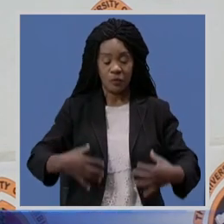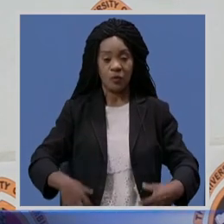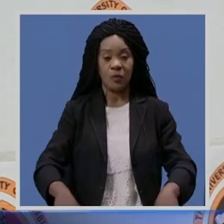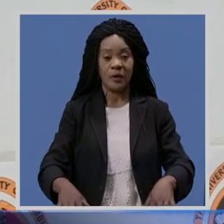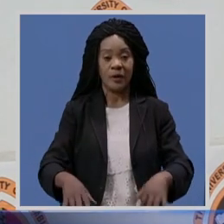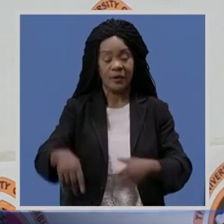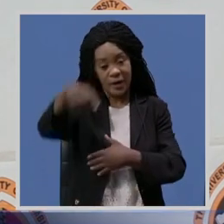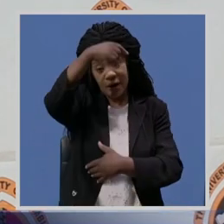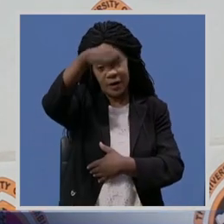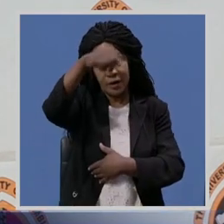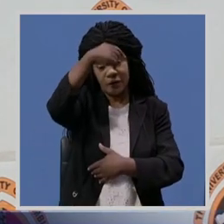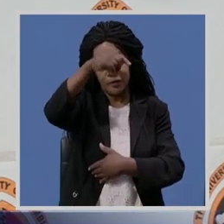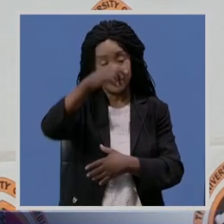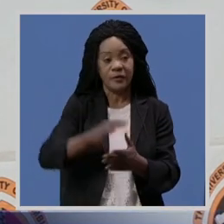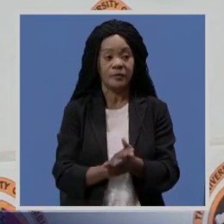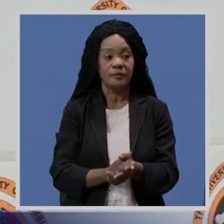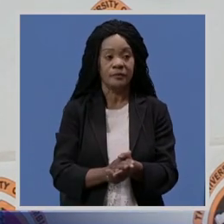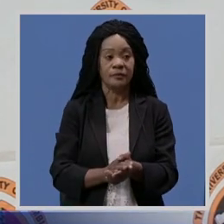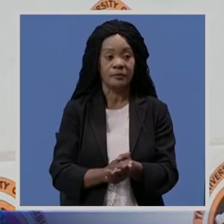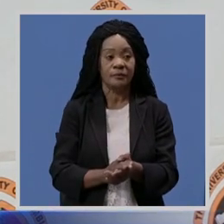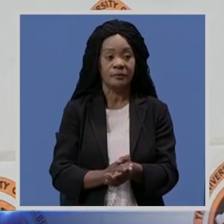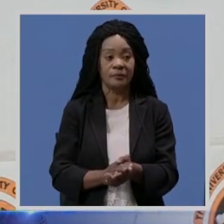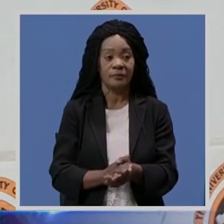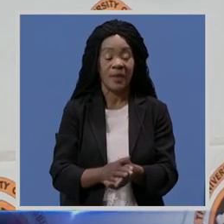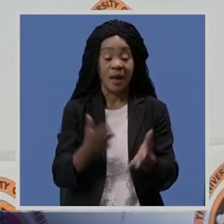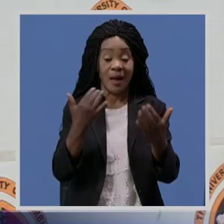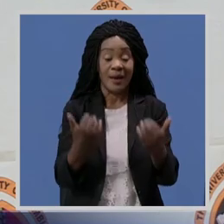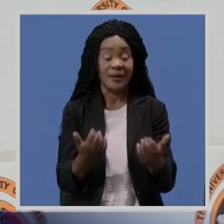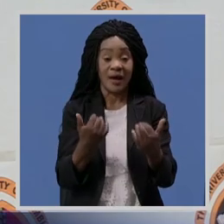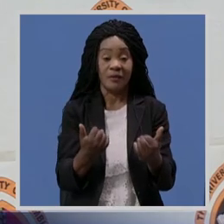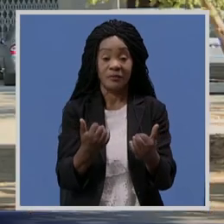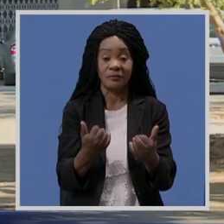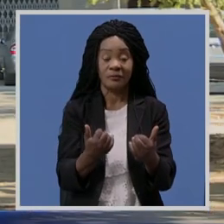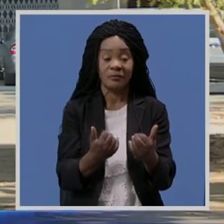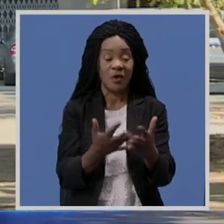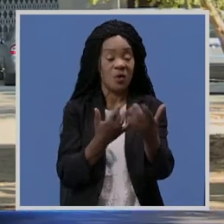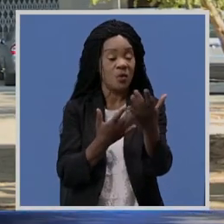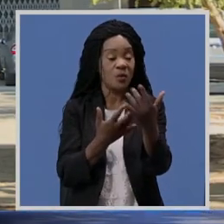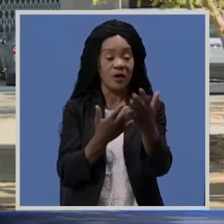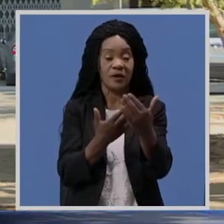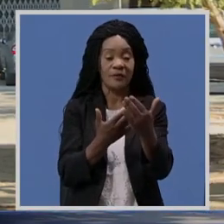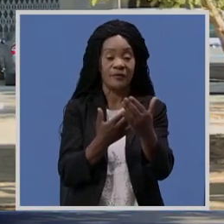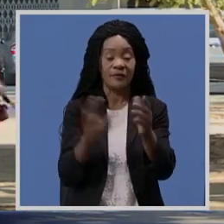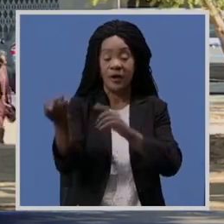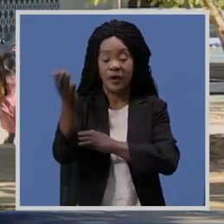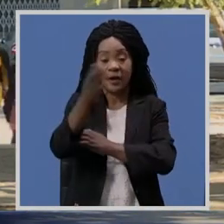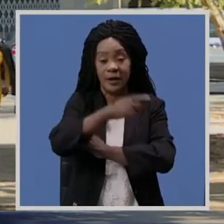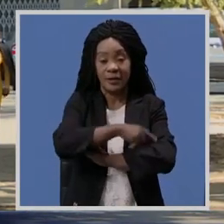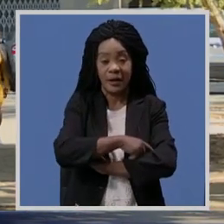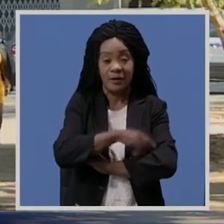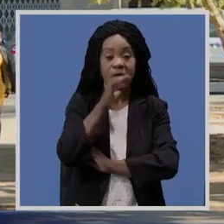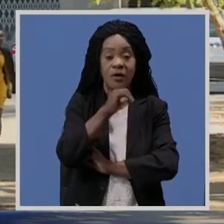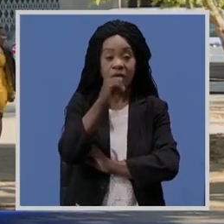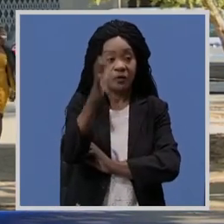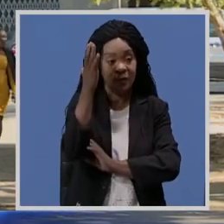and like for me to wait for unknown date. The university will continue to conduct e